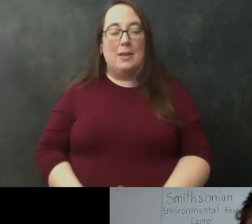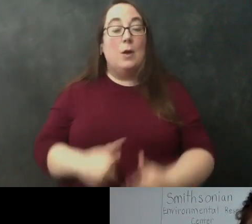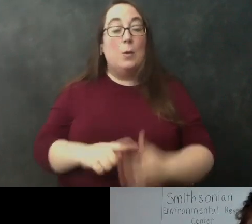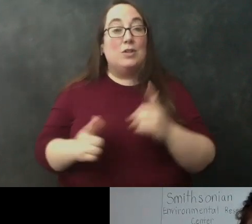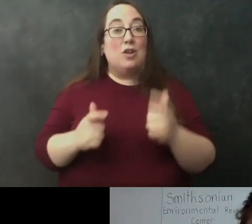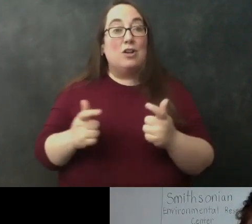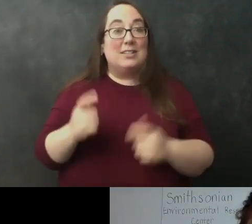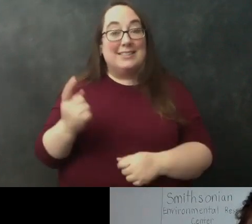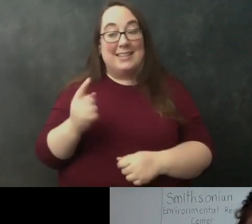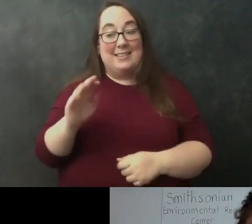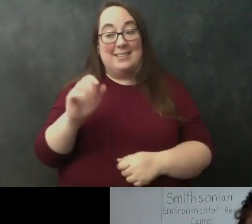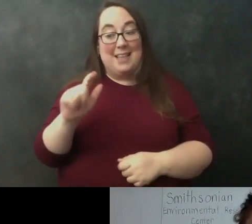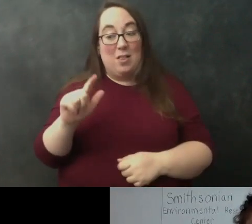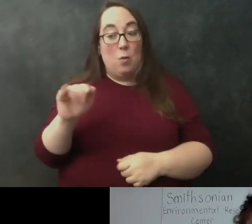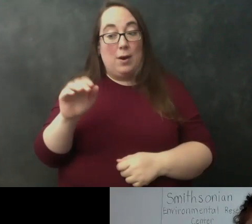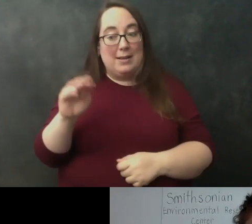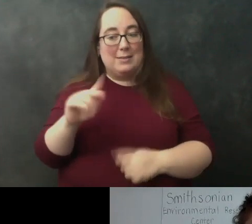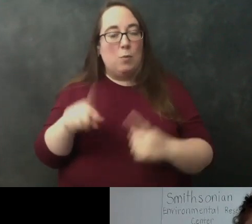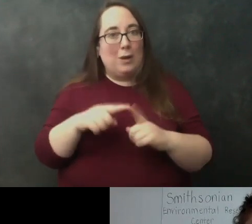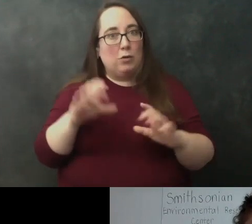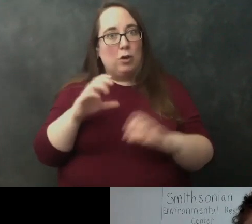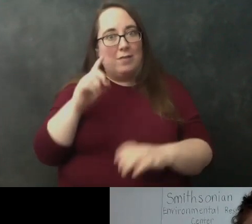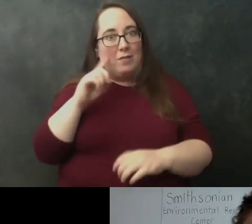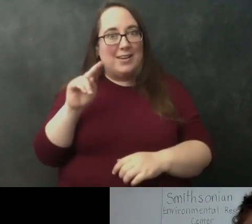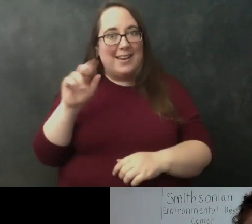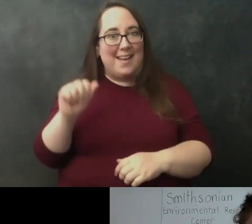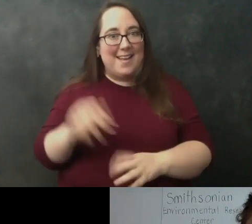you've come across while looking for dna oh